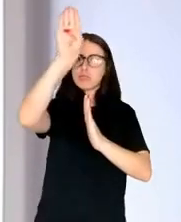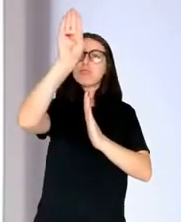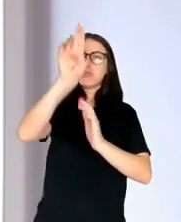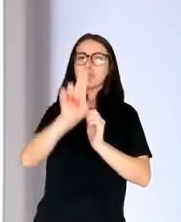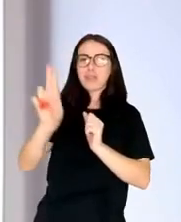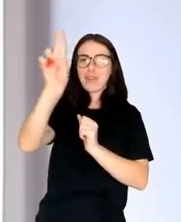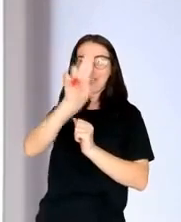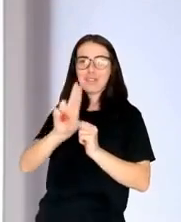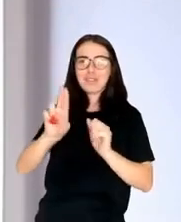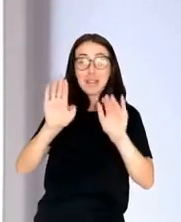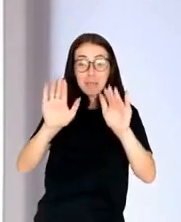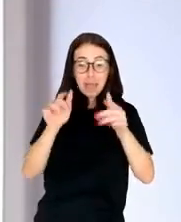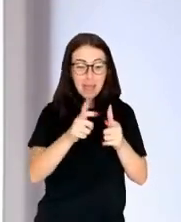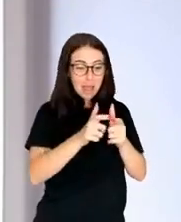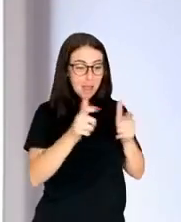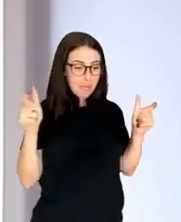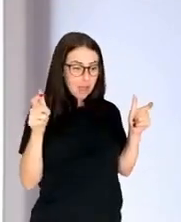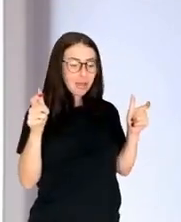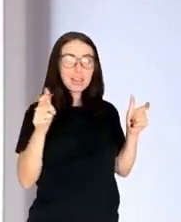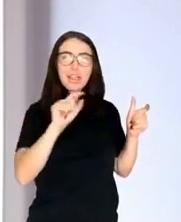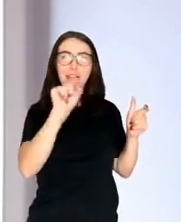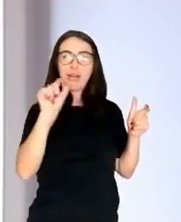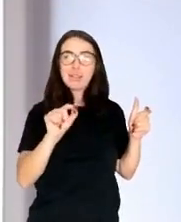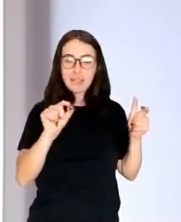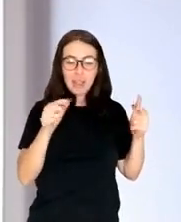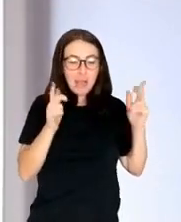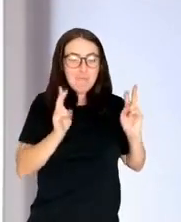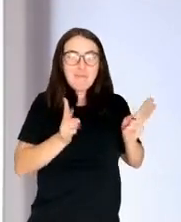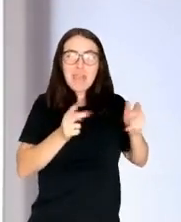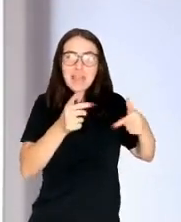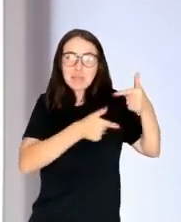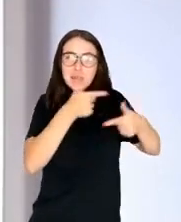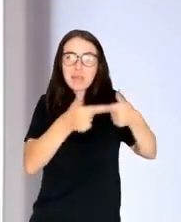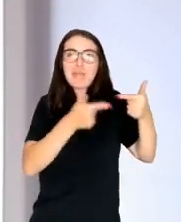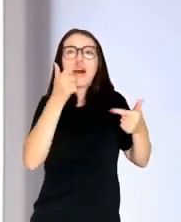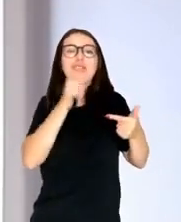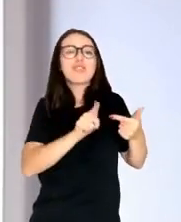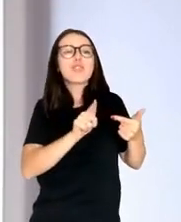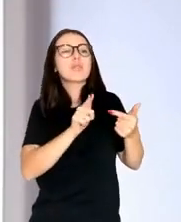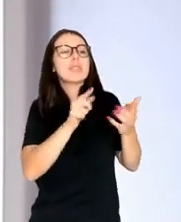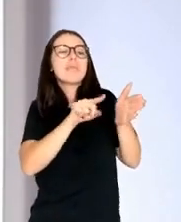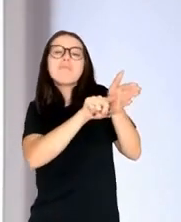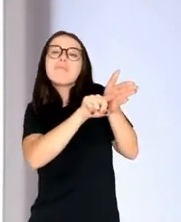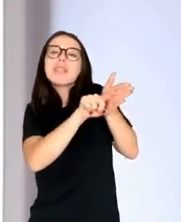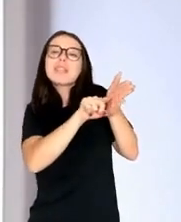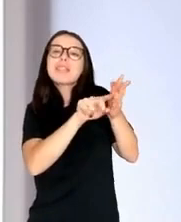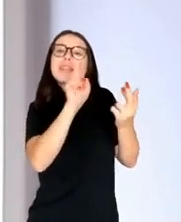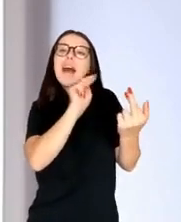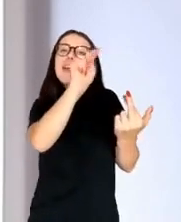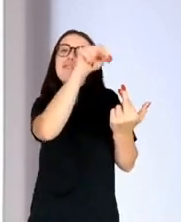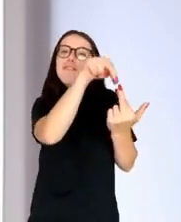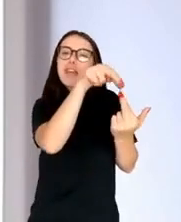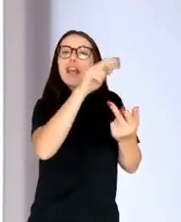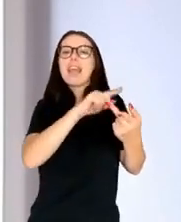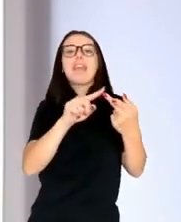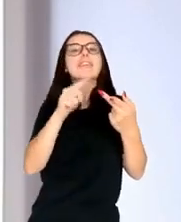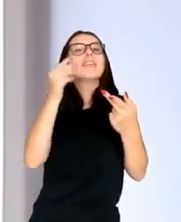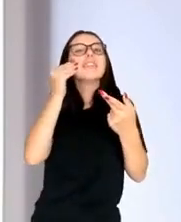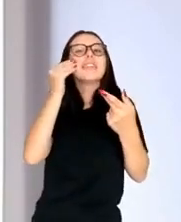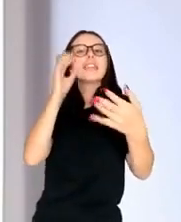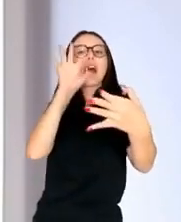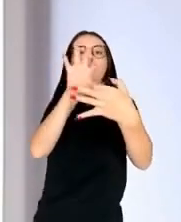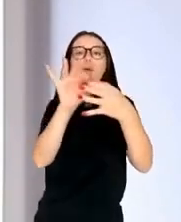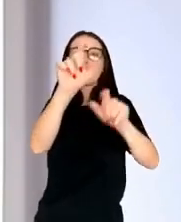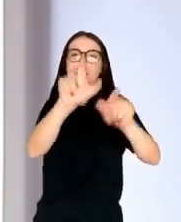sources, getting access to documents, finding connections between people and organizations involved in the story, doing